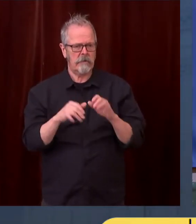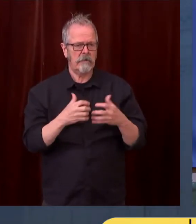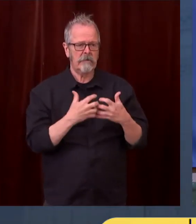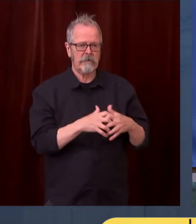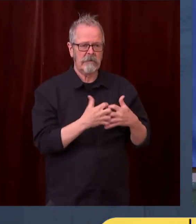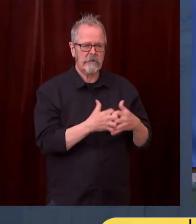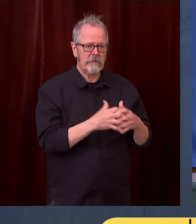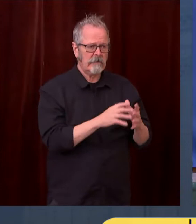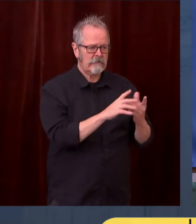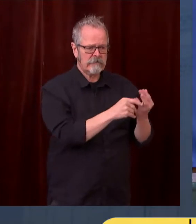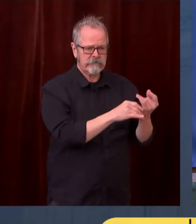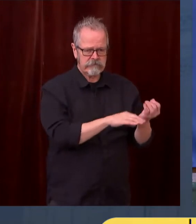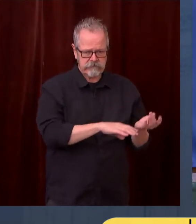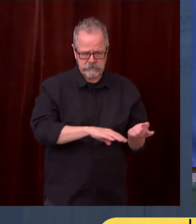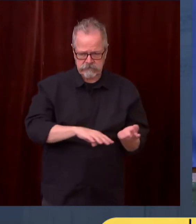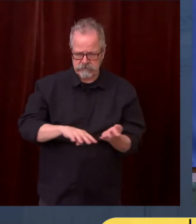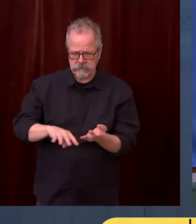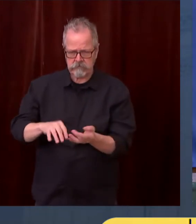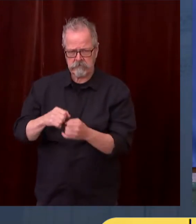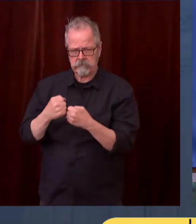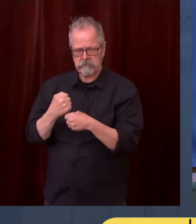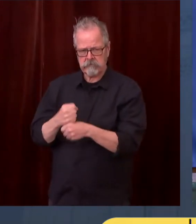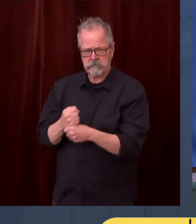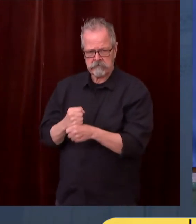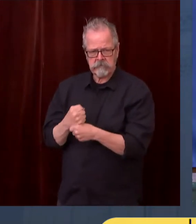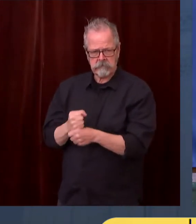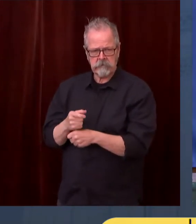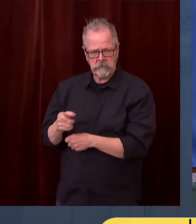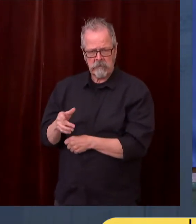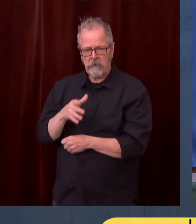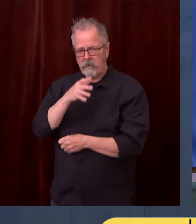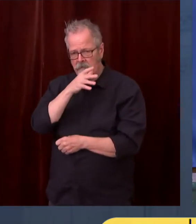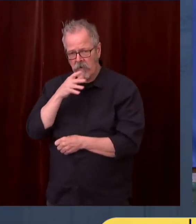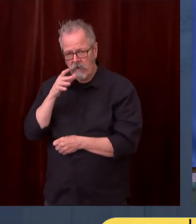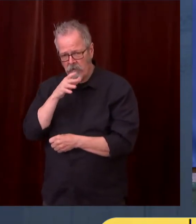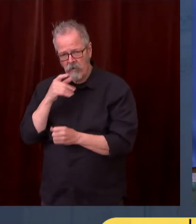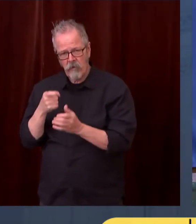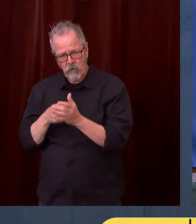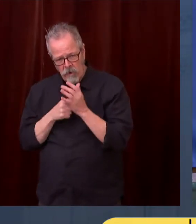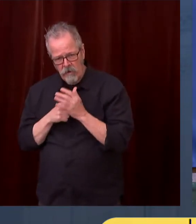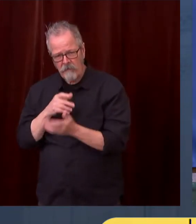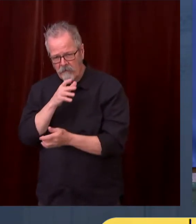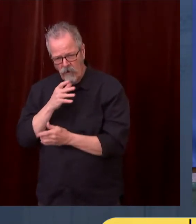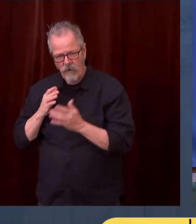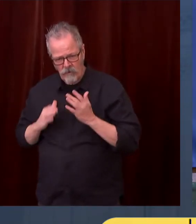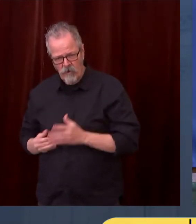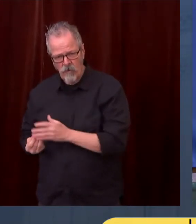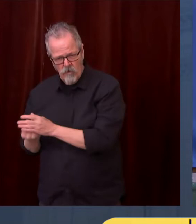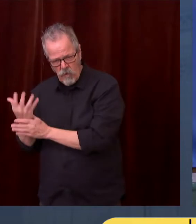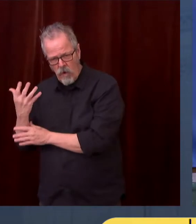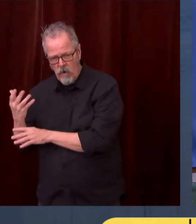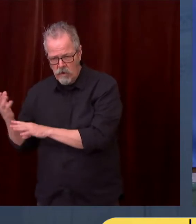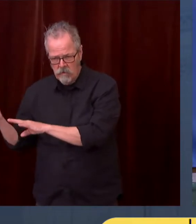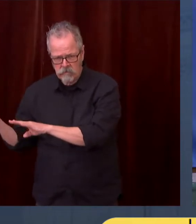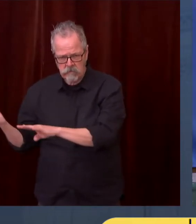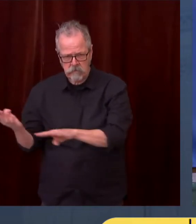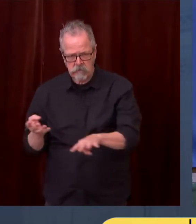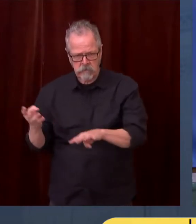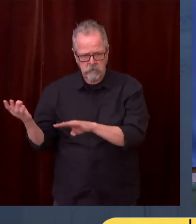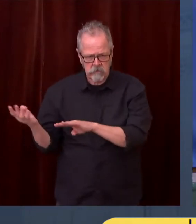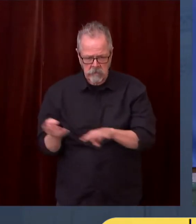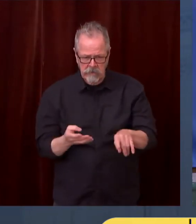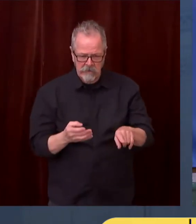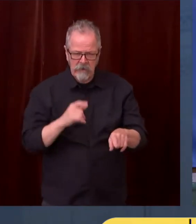eastern Washington to grow crops for biofuels. For workers thinning unhealthy forests. For using wood for biofuels potentially in air travel.